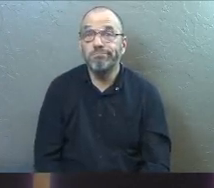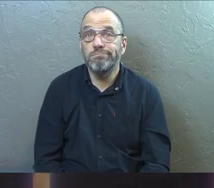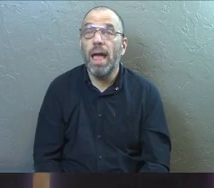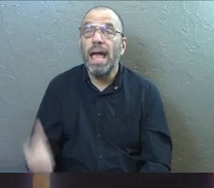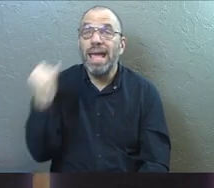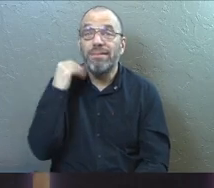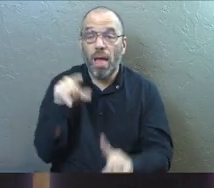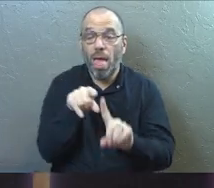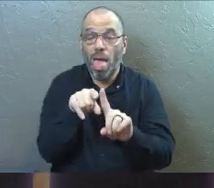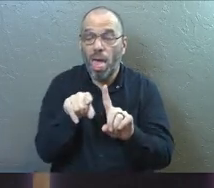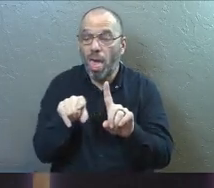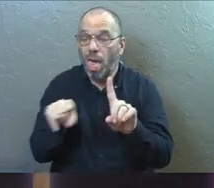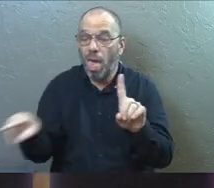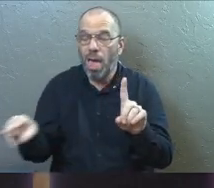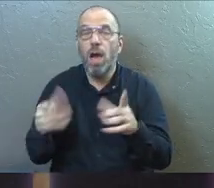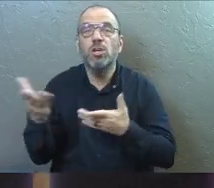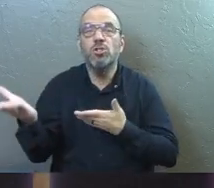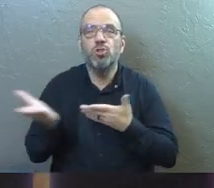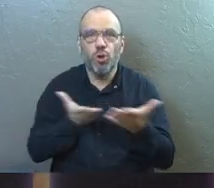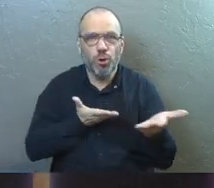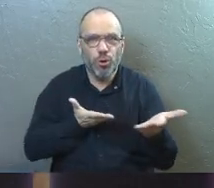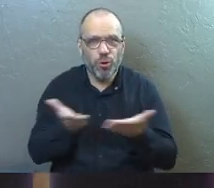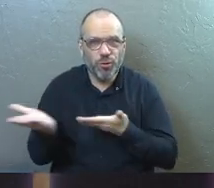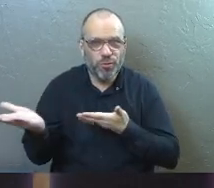if you've drifted serve